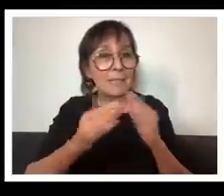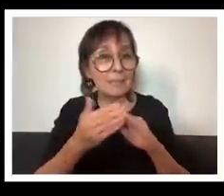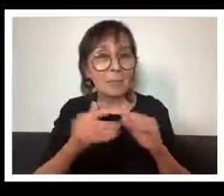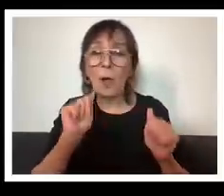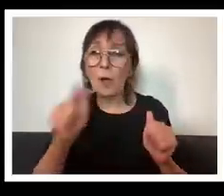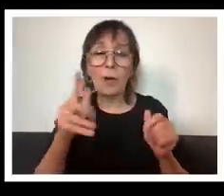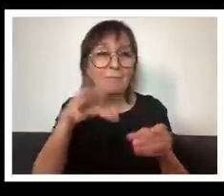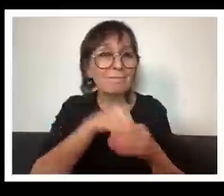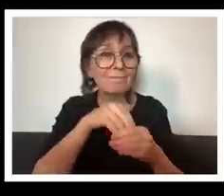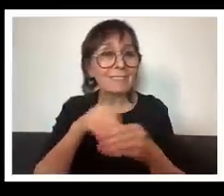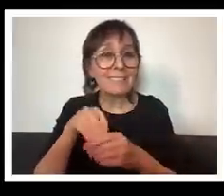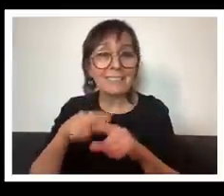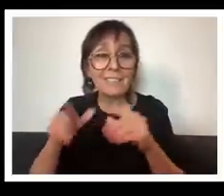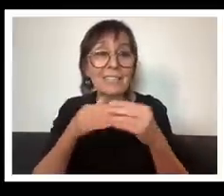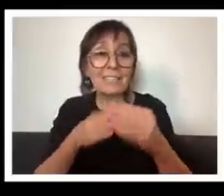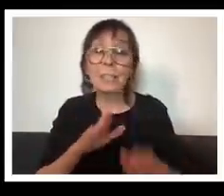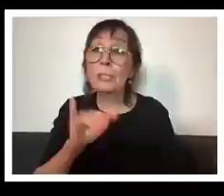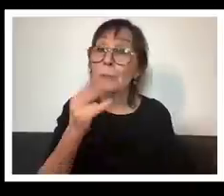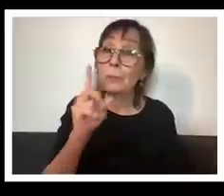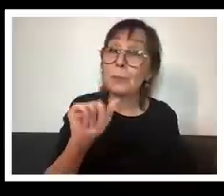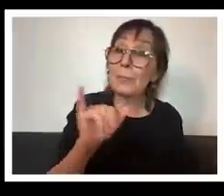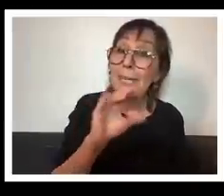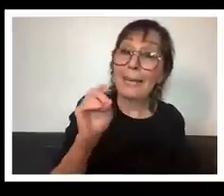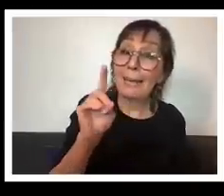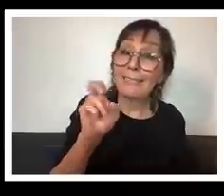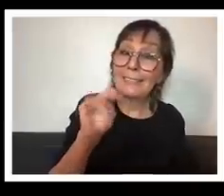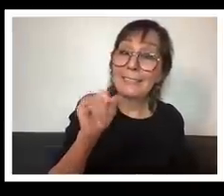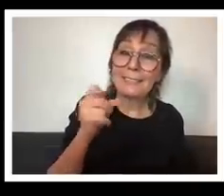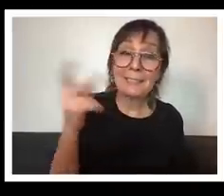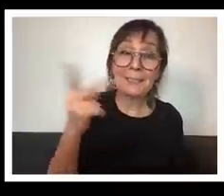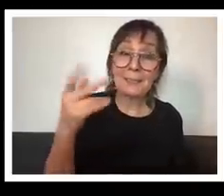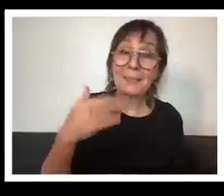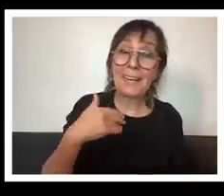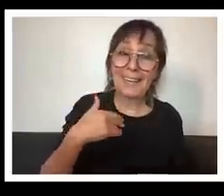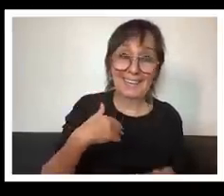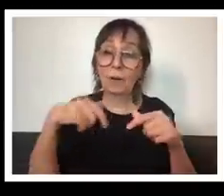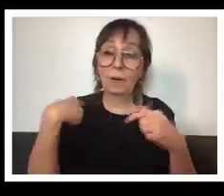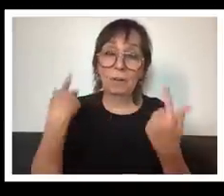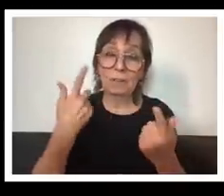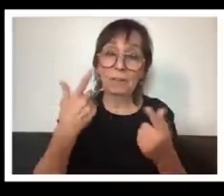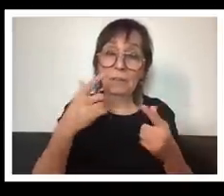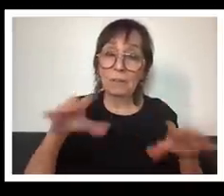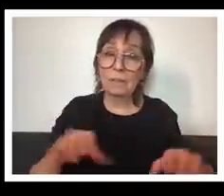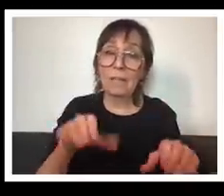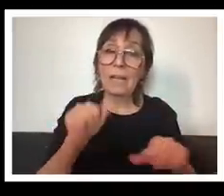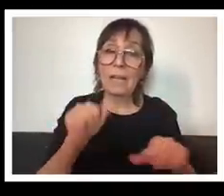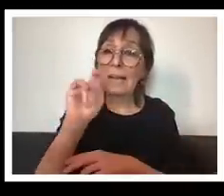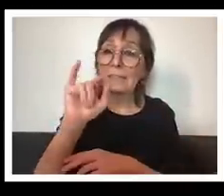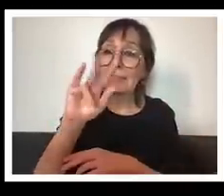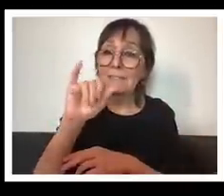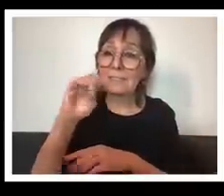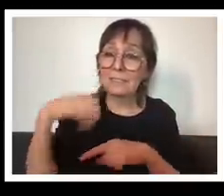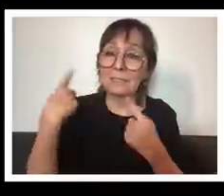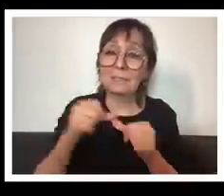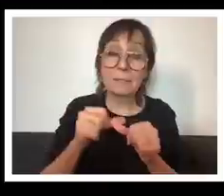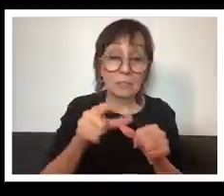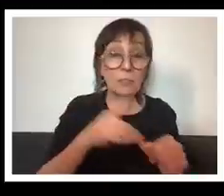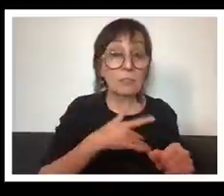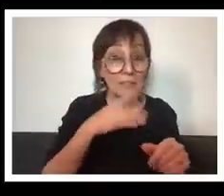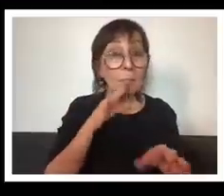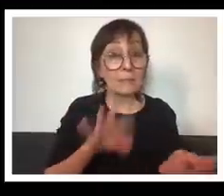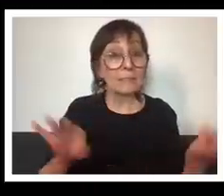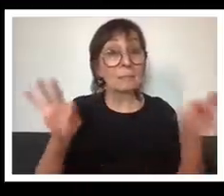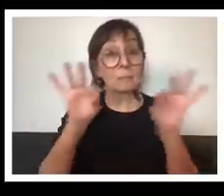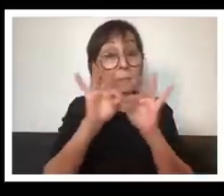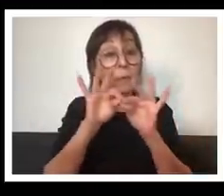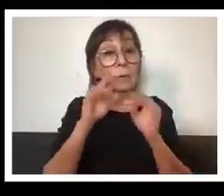obviously judy and dennis you guys had a couple of star turns in in in the movie how important did you feel it was to see